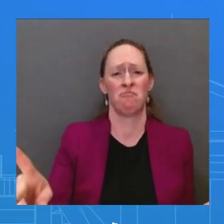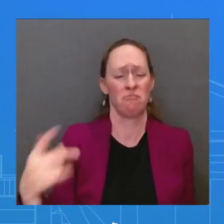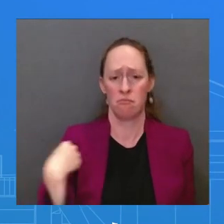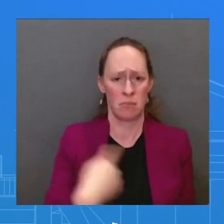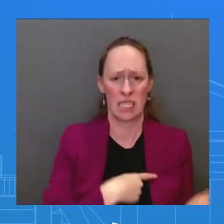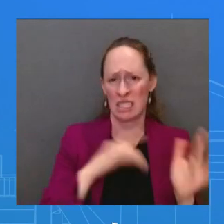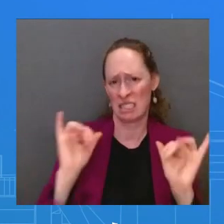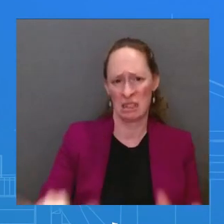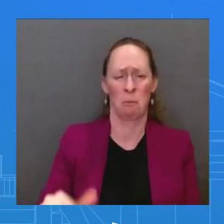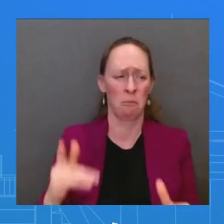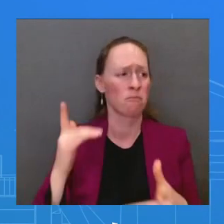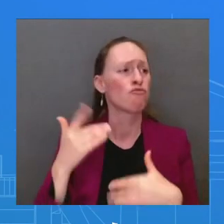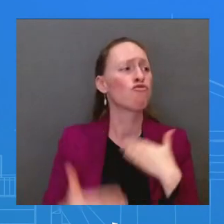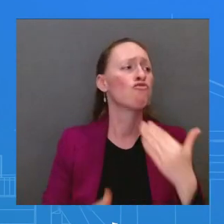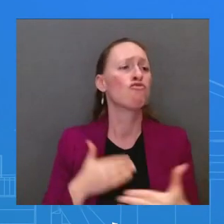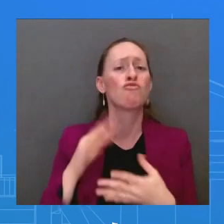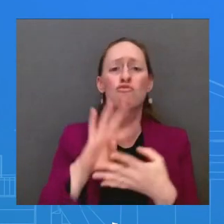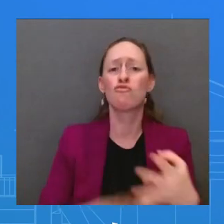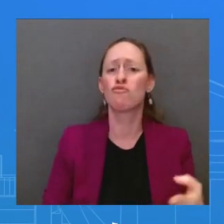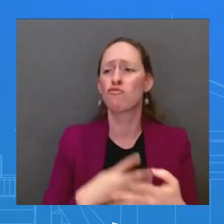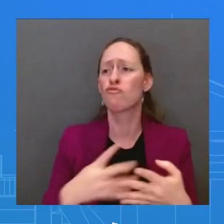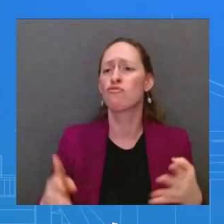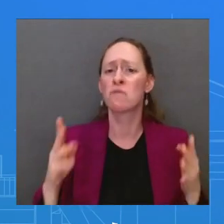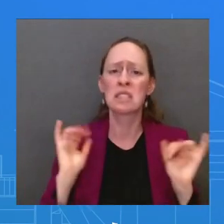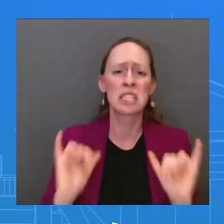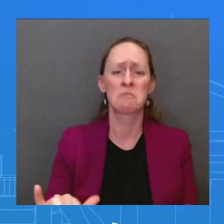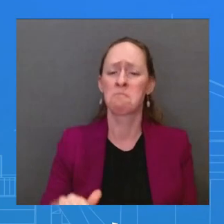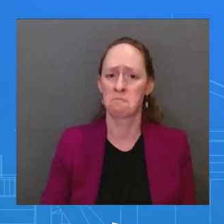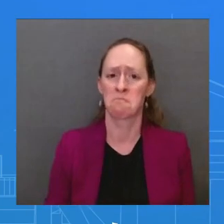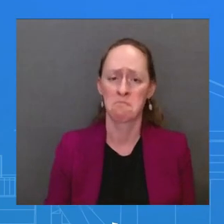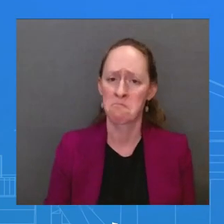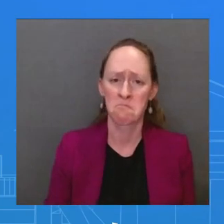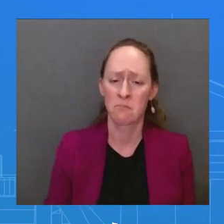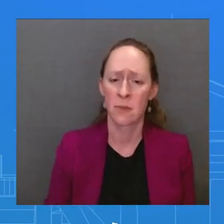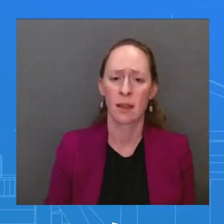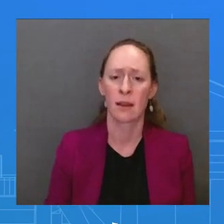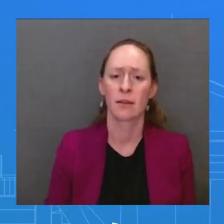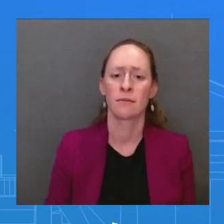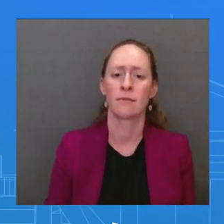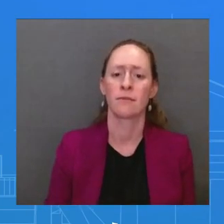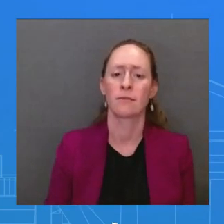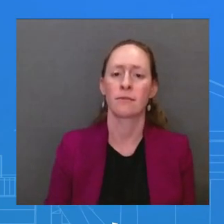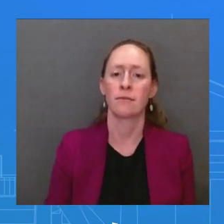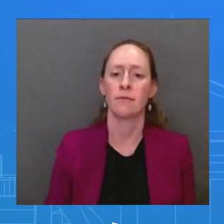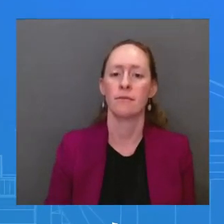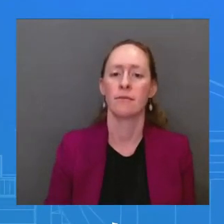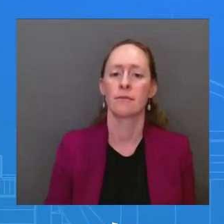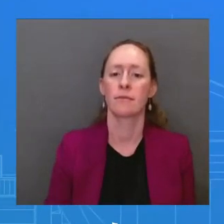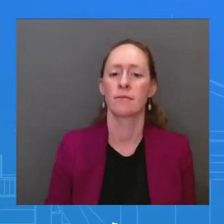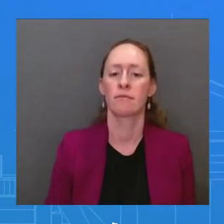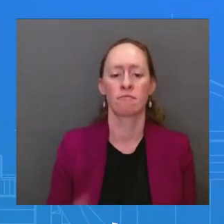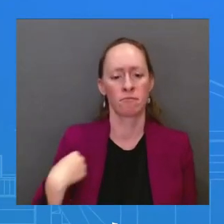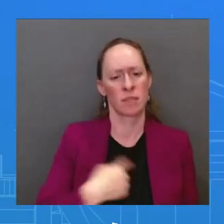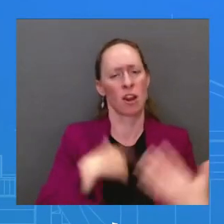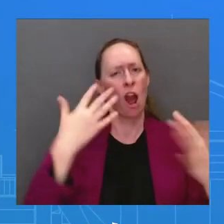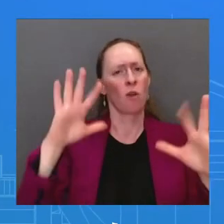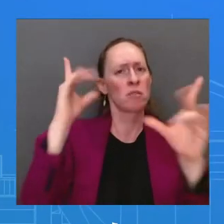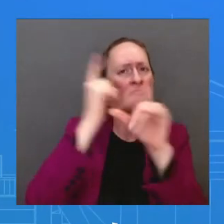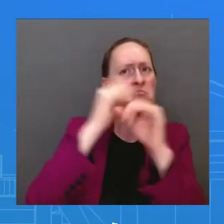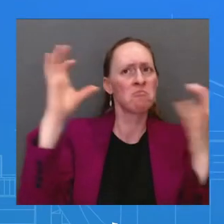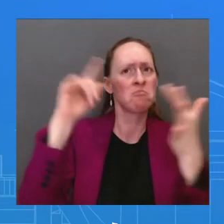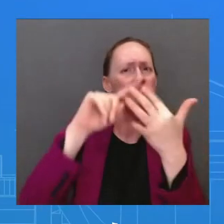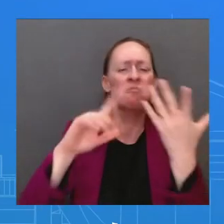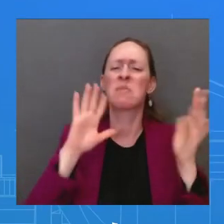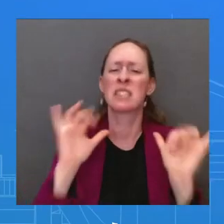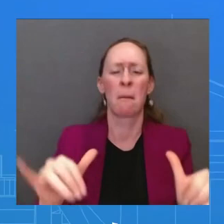on that on the basis of a far broader set of considerations than any one policy. Does it change the calculation at all, though, for communications in the